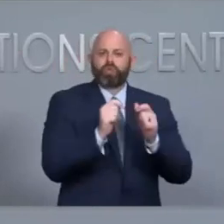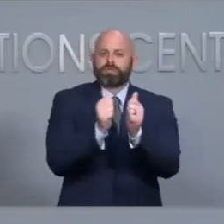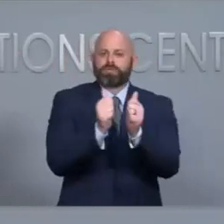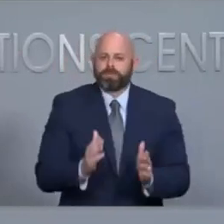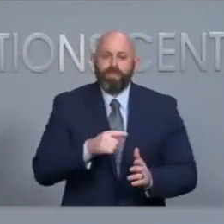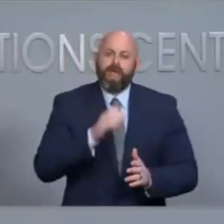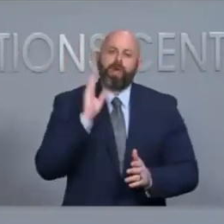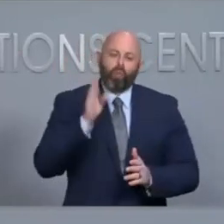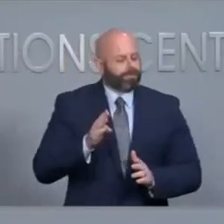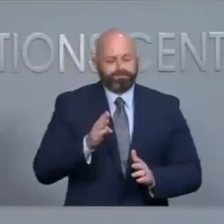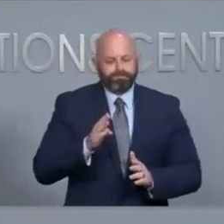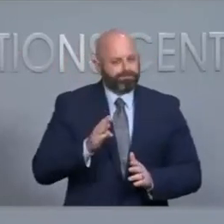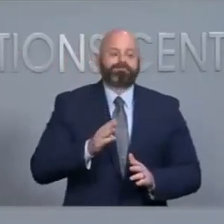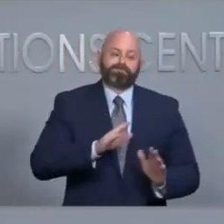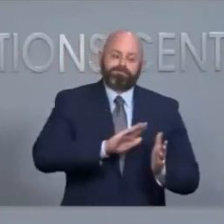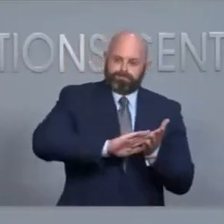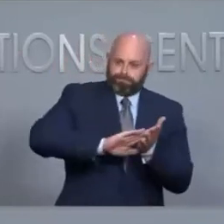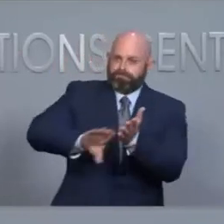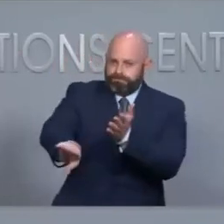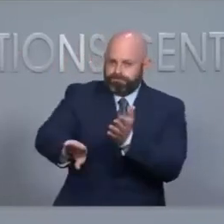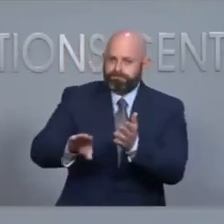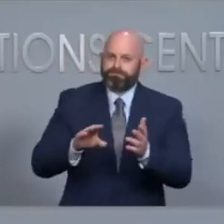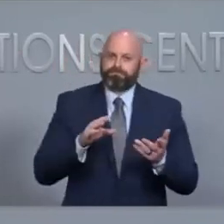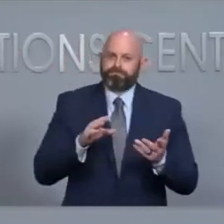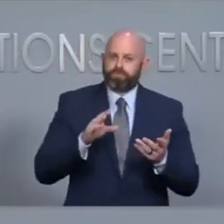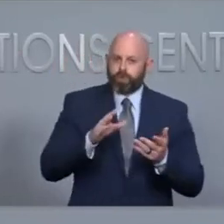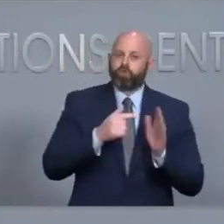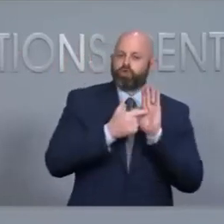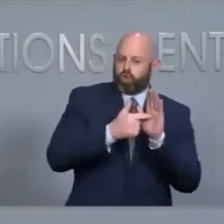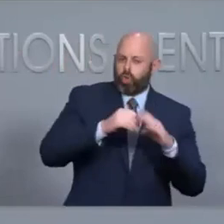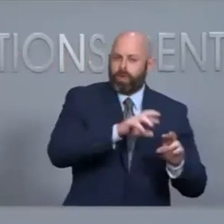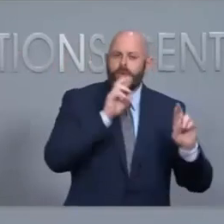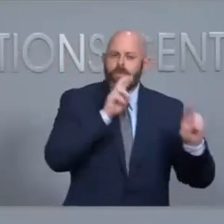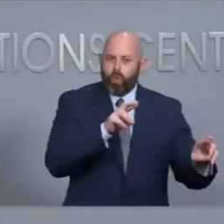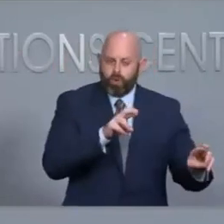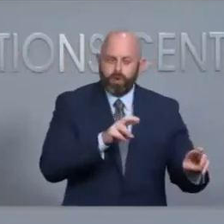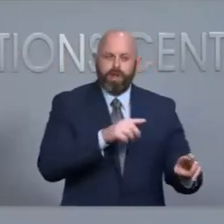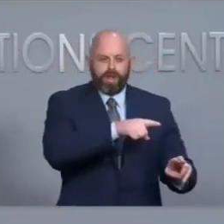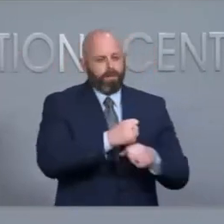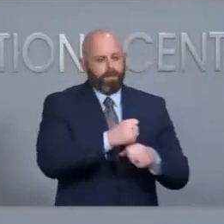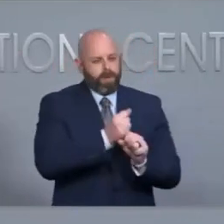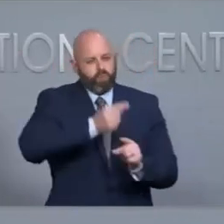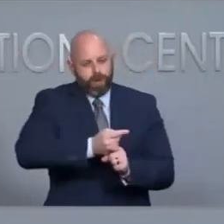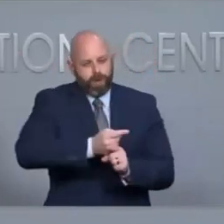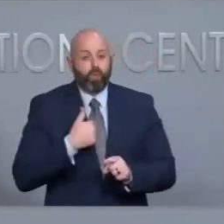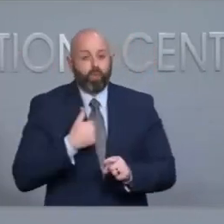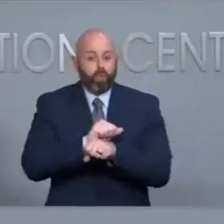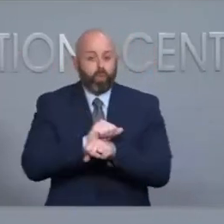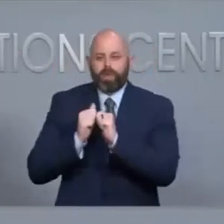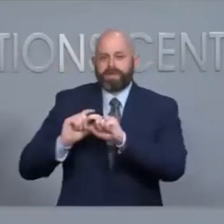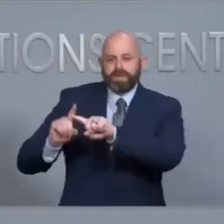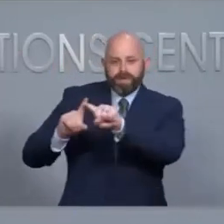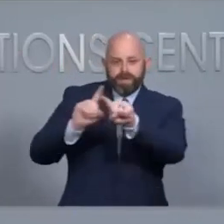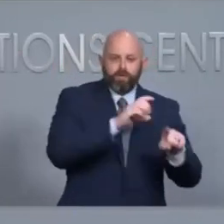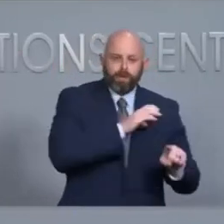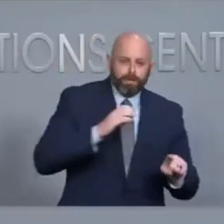self correct and show that further into the report we are able to work with committees in their reporting